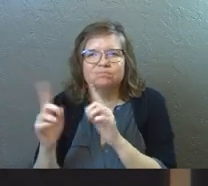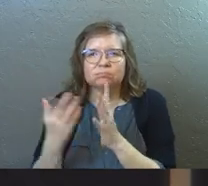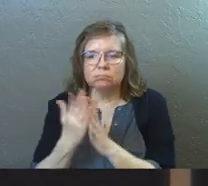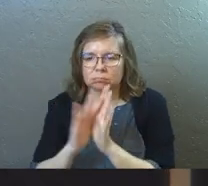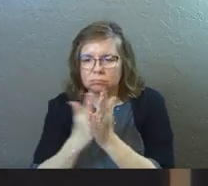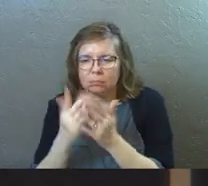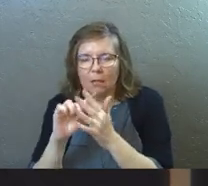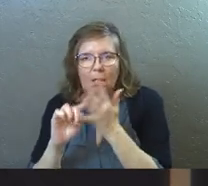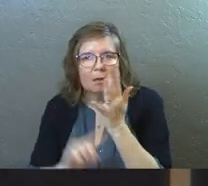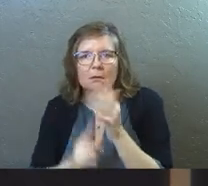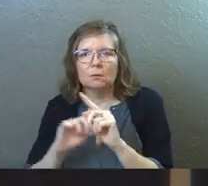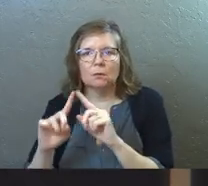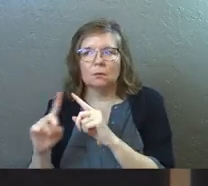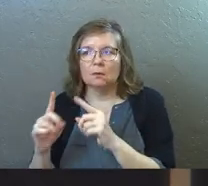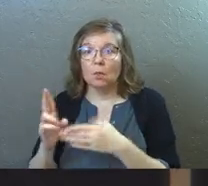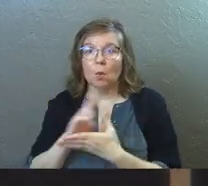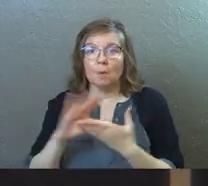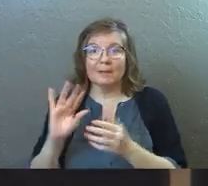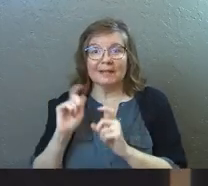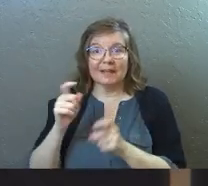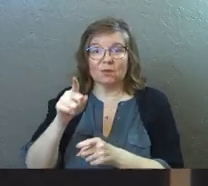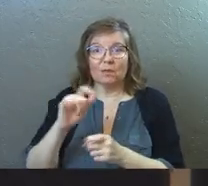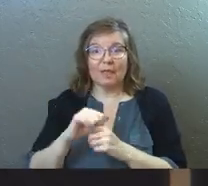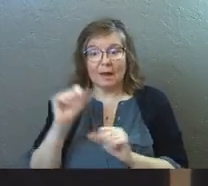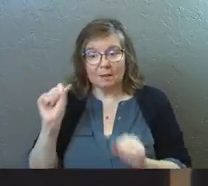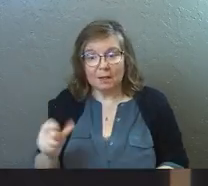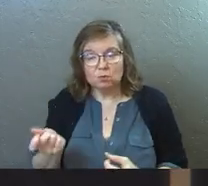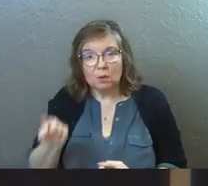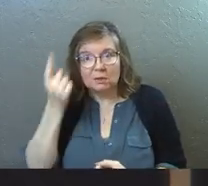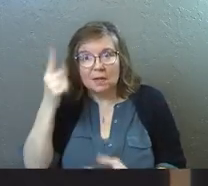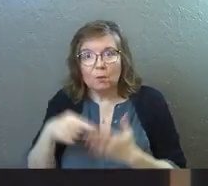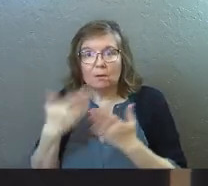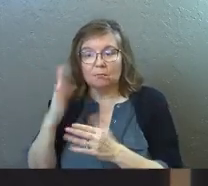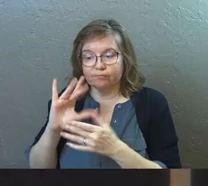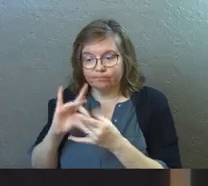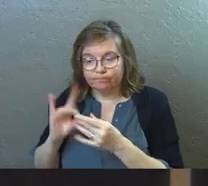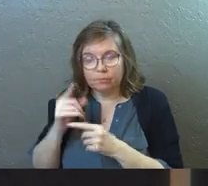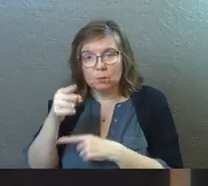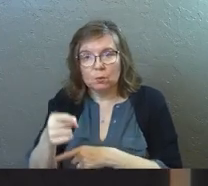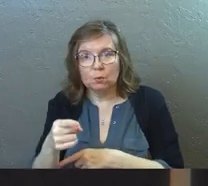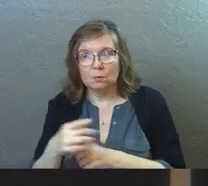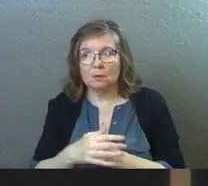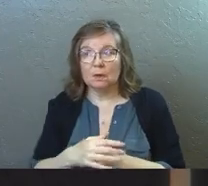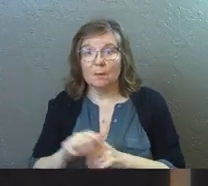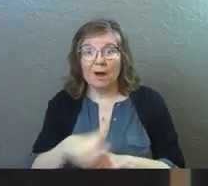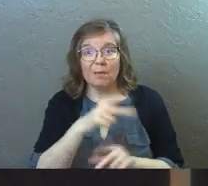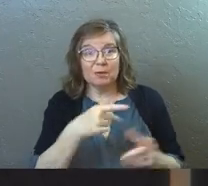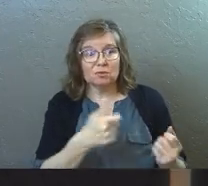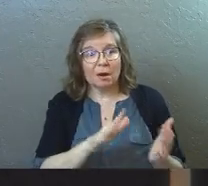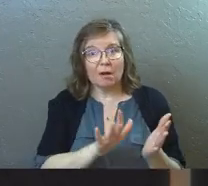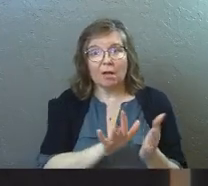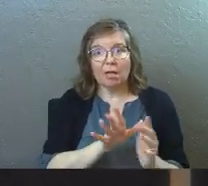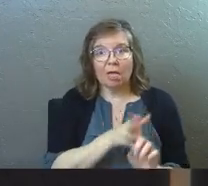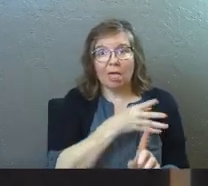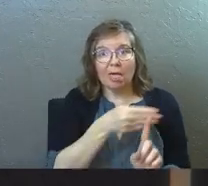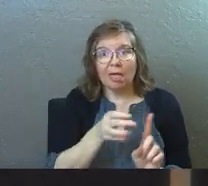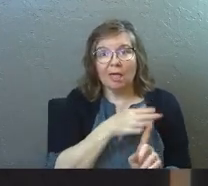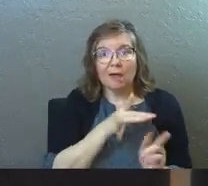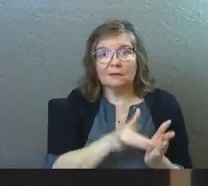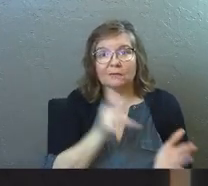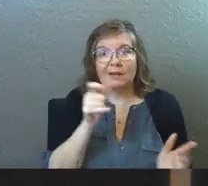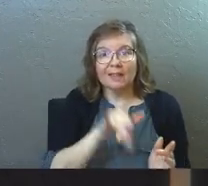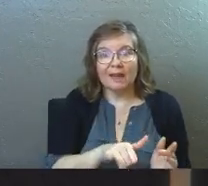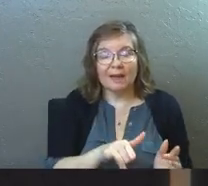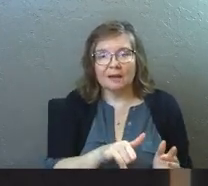stuff inside of you, the Holy Spirit gave you that. But when someone comes along and they're speaking words that are not the words of Jesus and against the words of